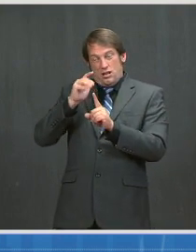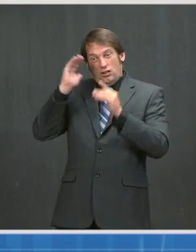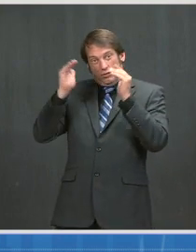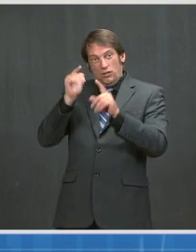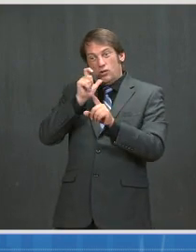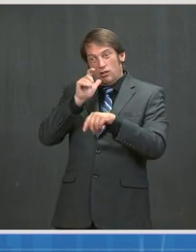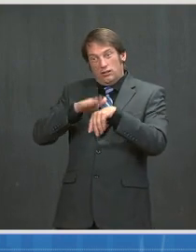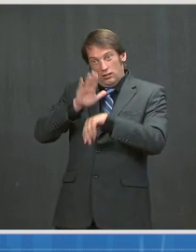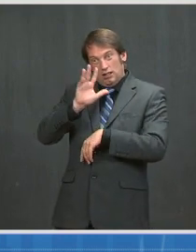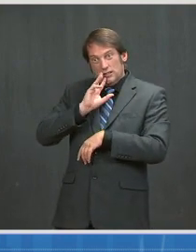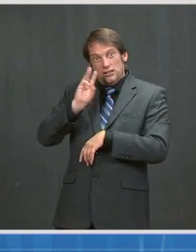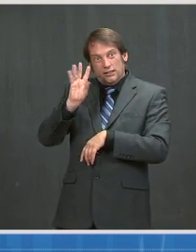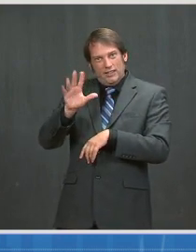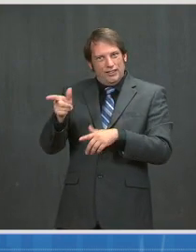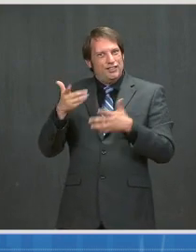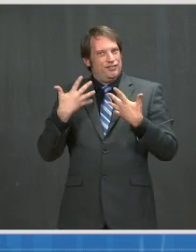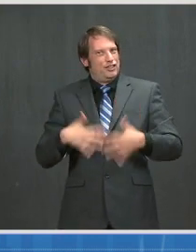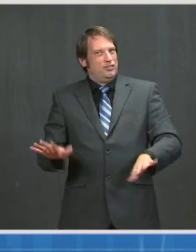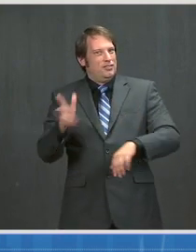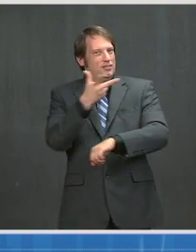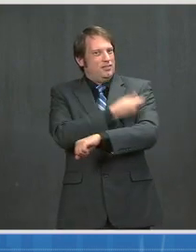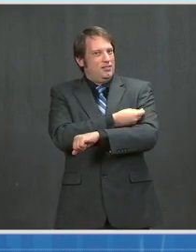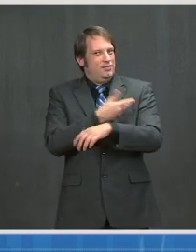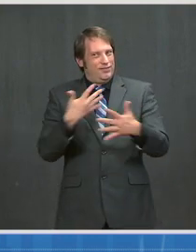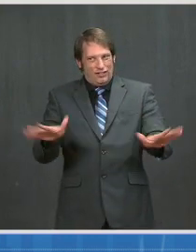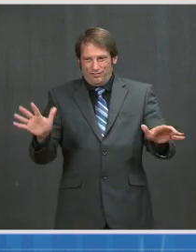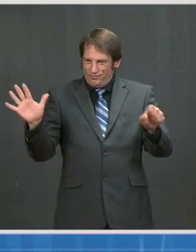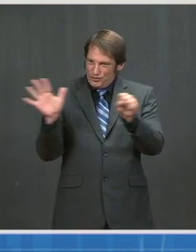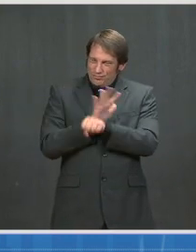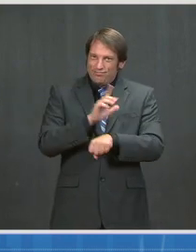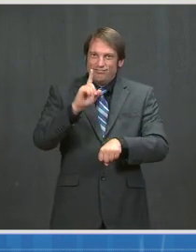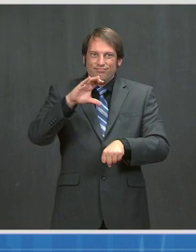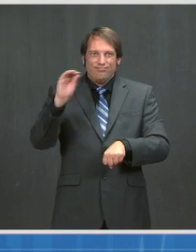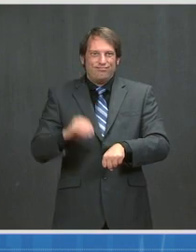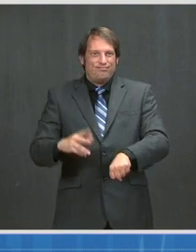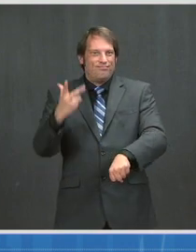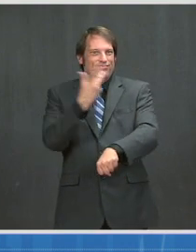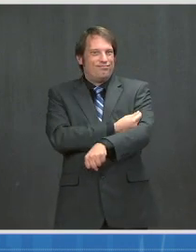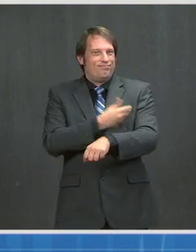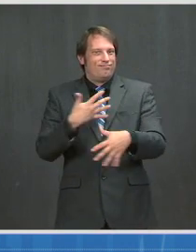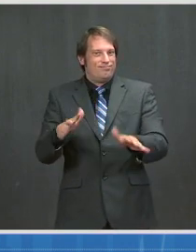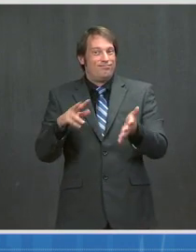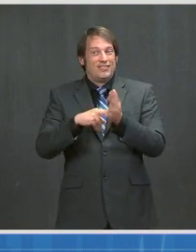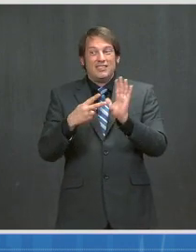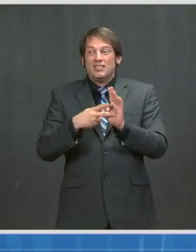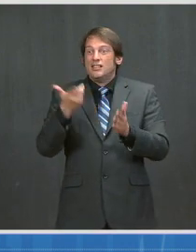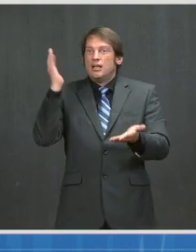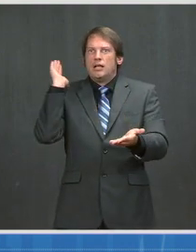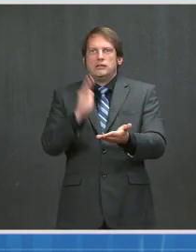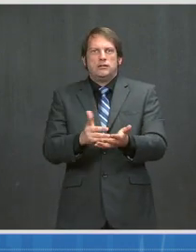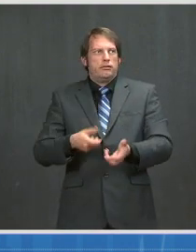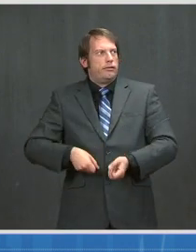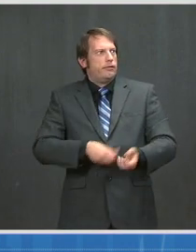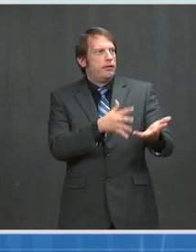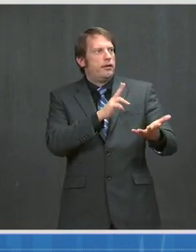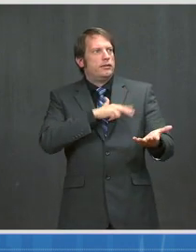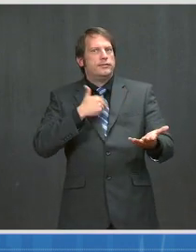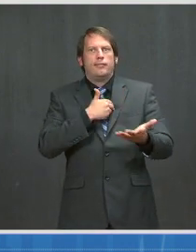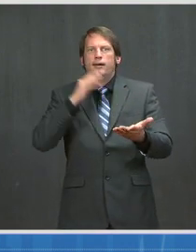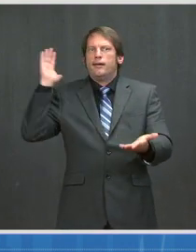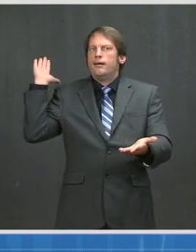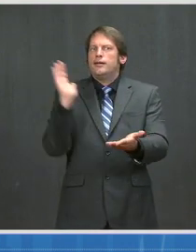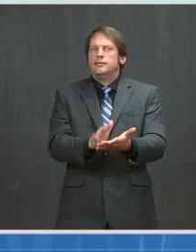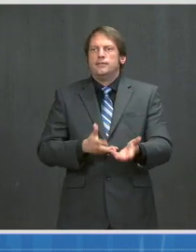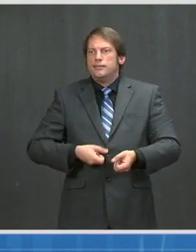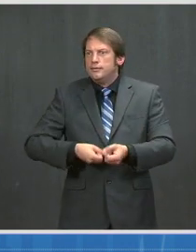both a decrease in emergency department visits as well as hospitalizations associated with that demographic. And I think we still